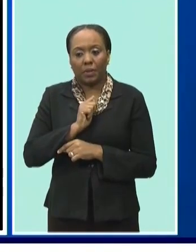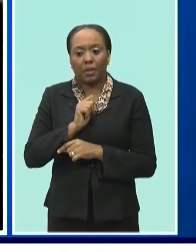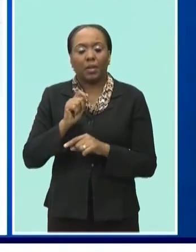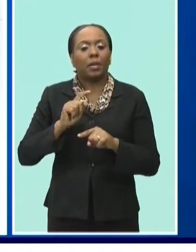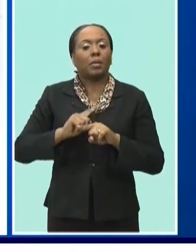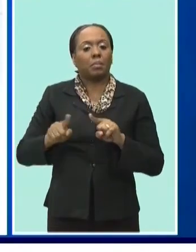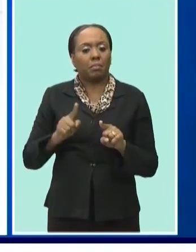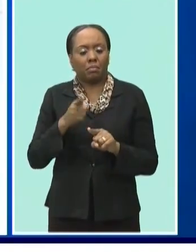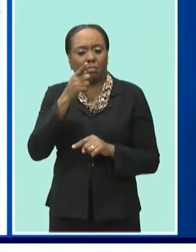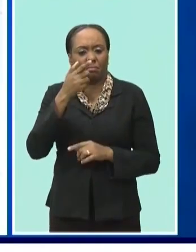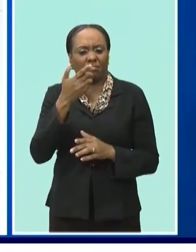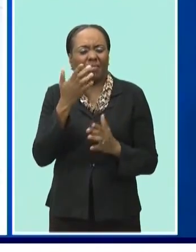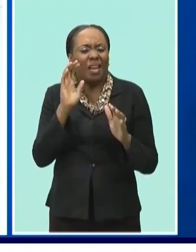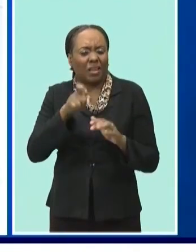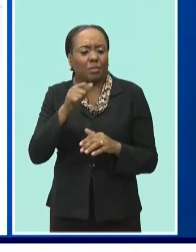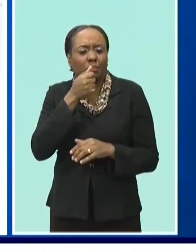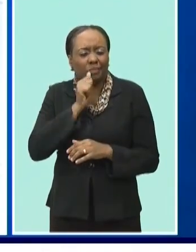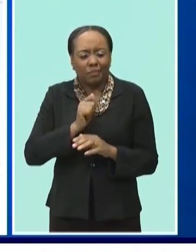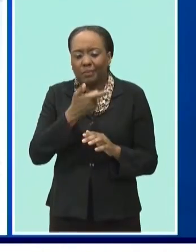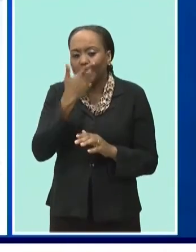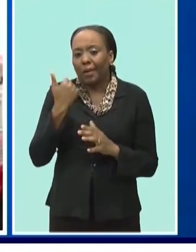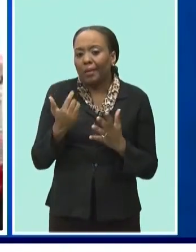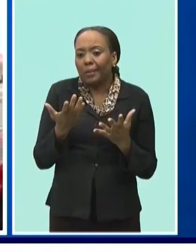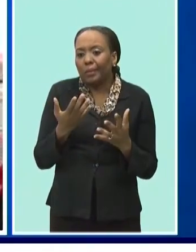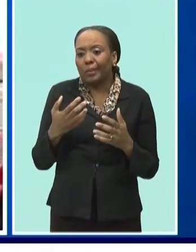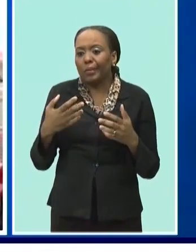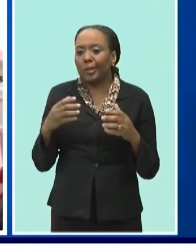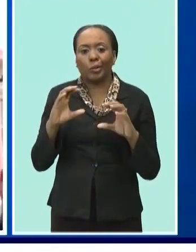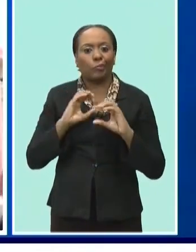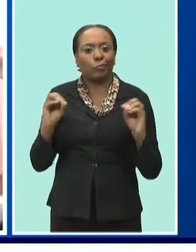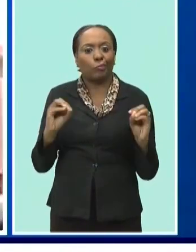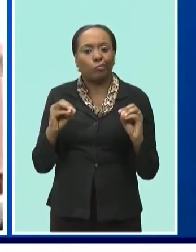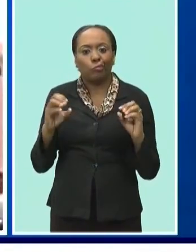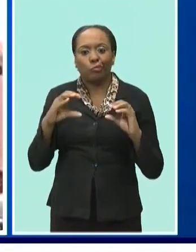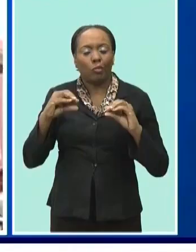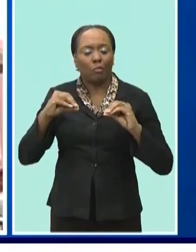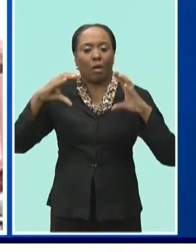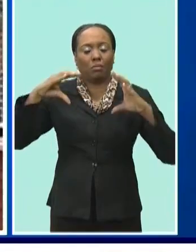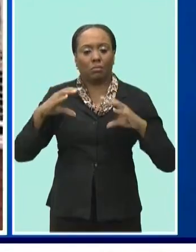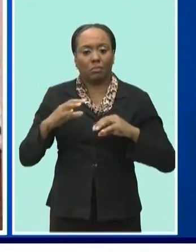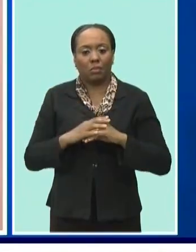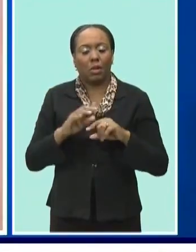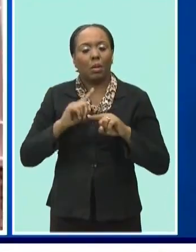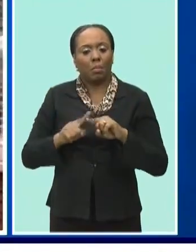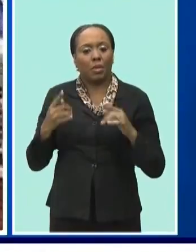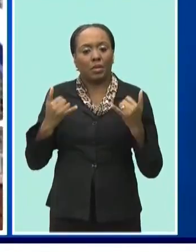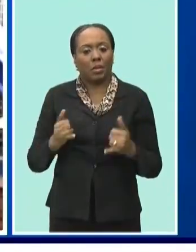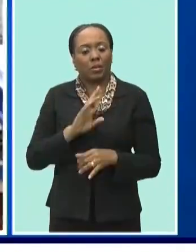service. Power at the health facility has been restored and operations at the hospital has returned to normalcy. next